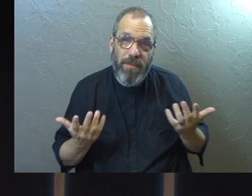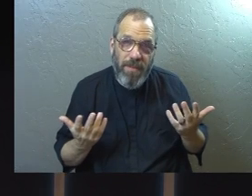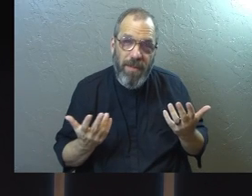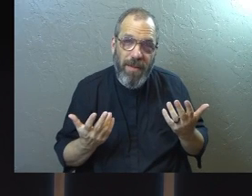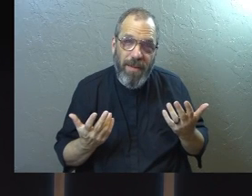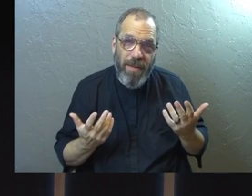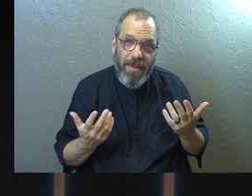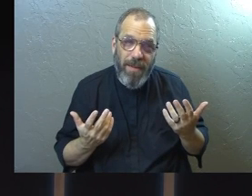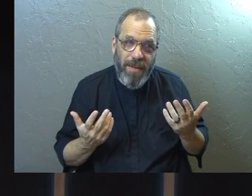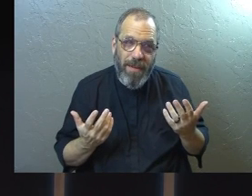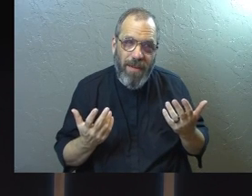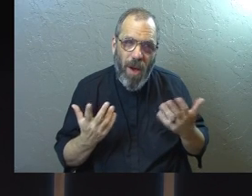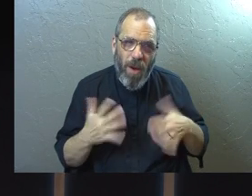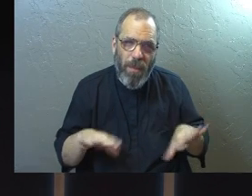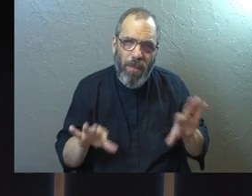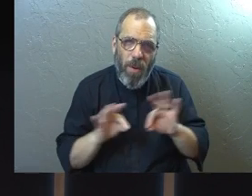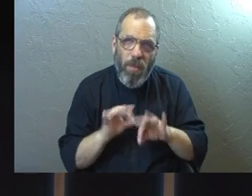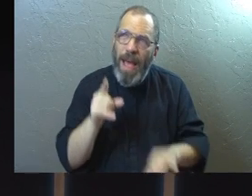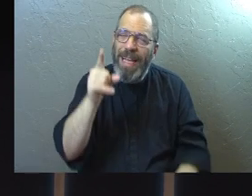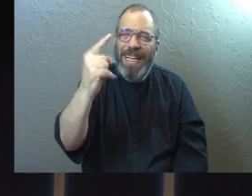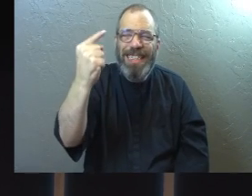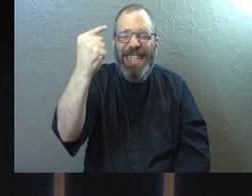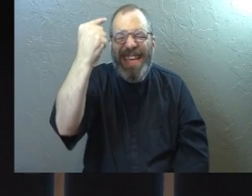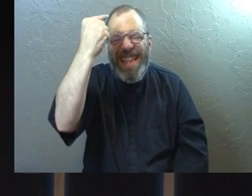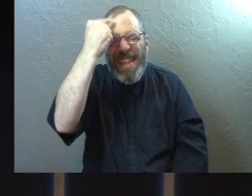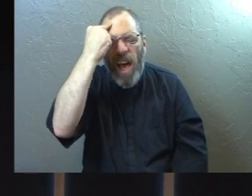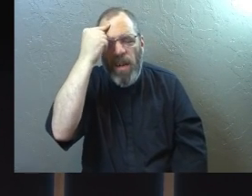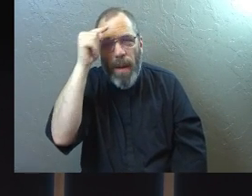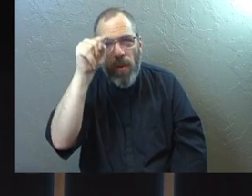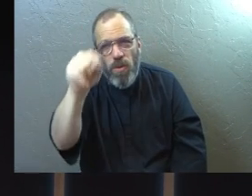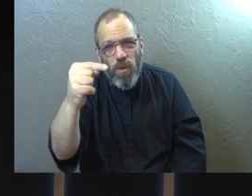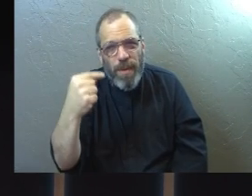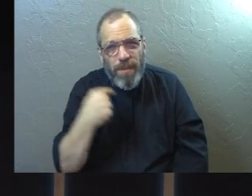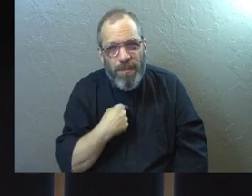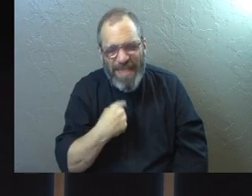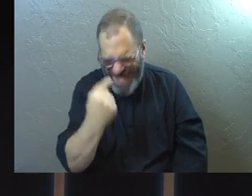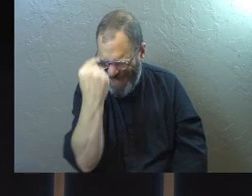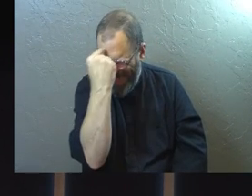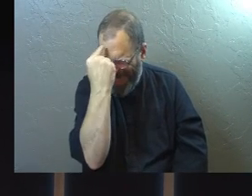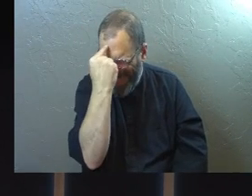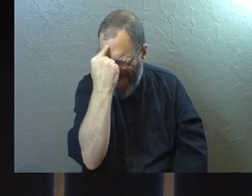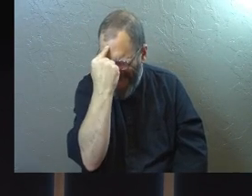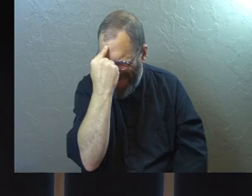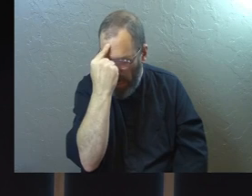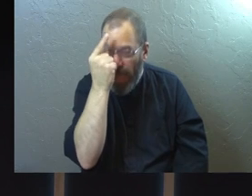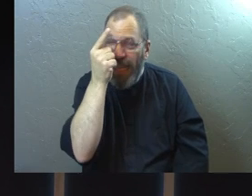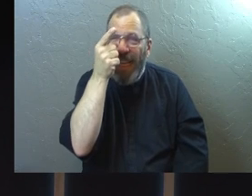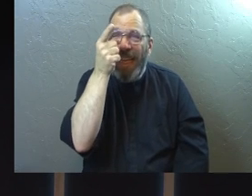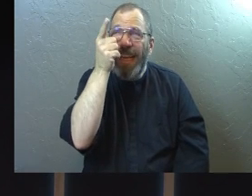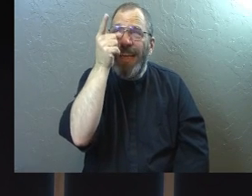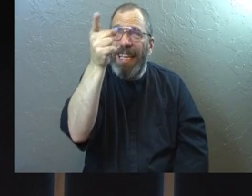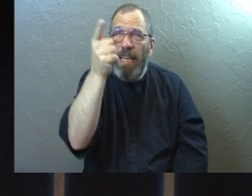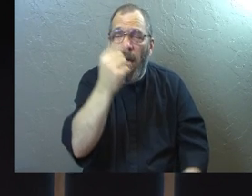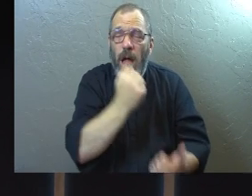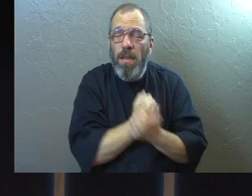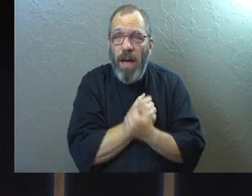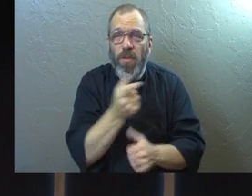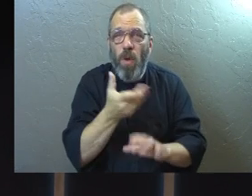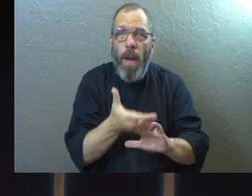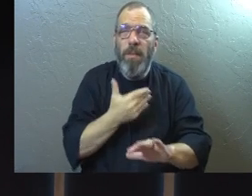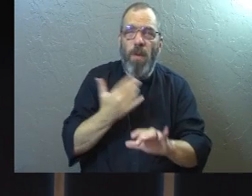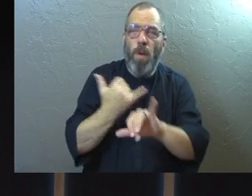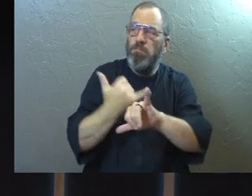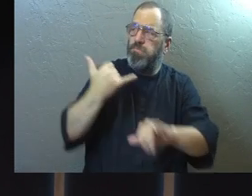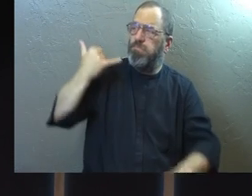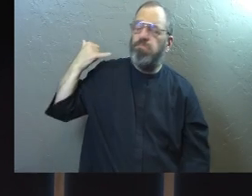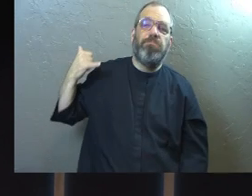Why does that matter? It matters because he was thinking of us. It matters because you've been loved for millennia. You